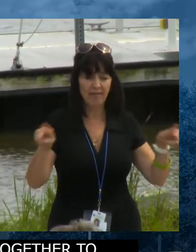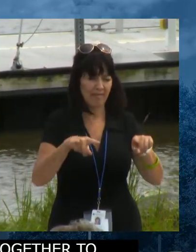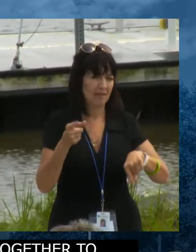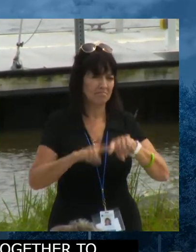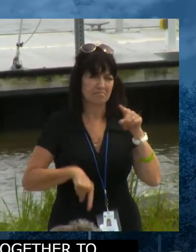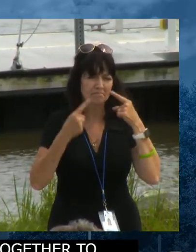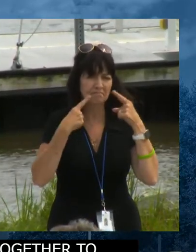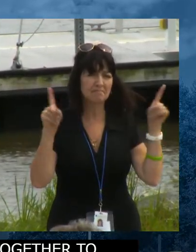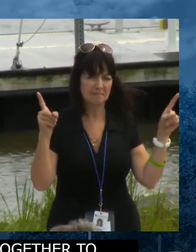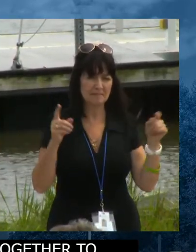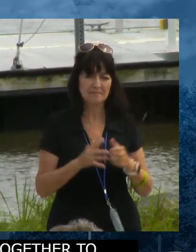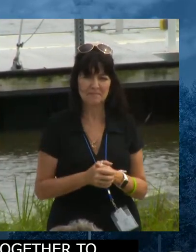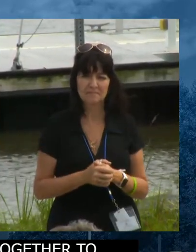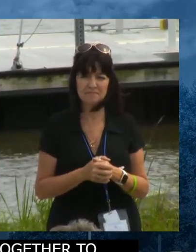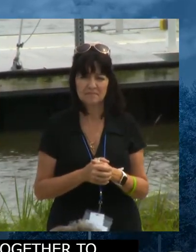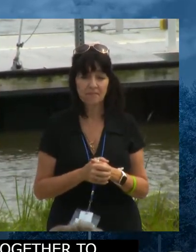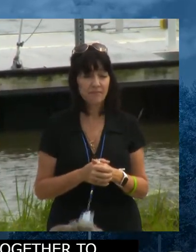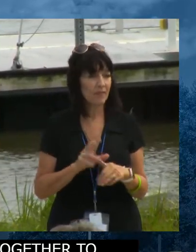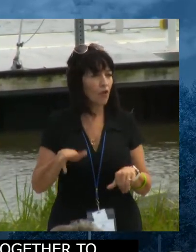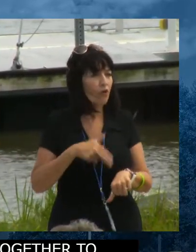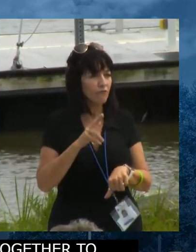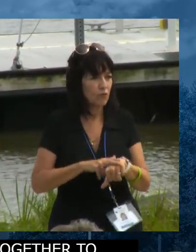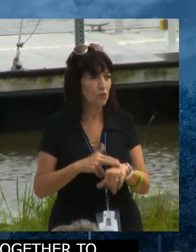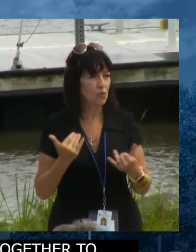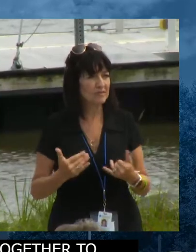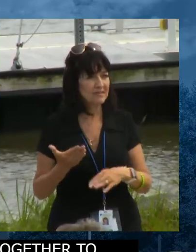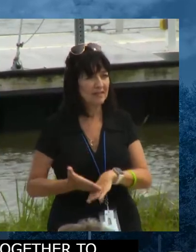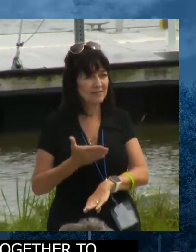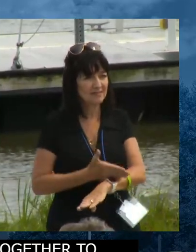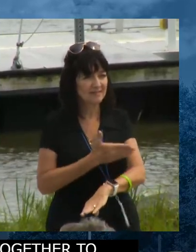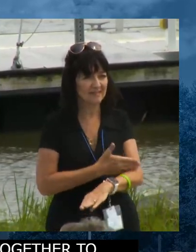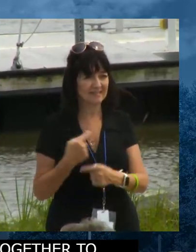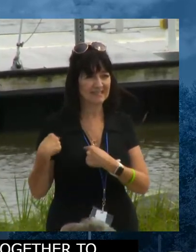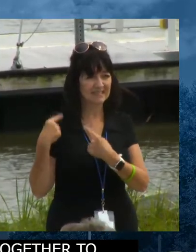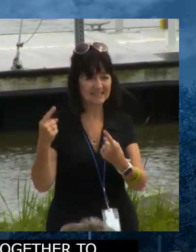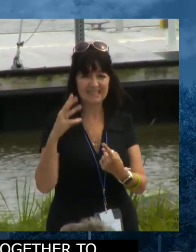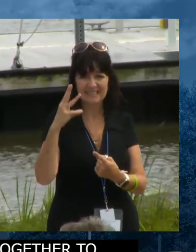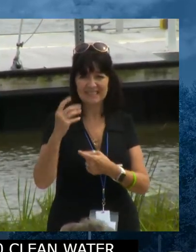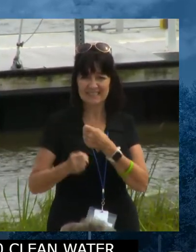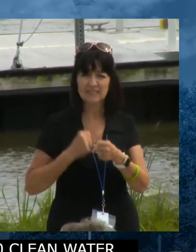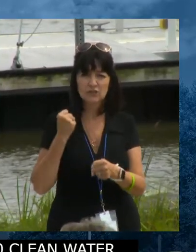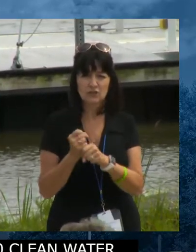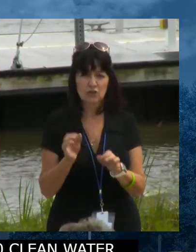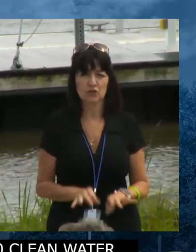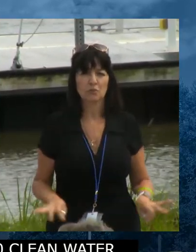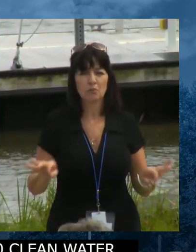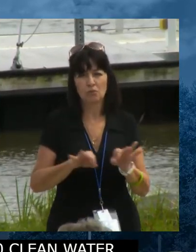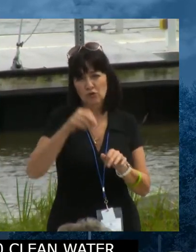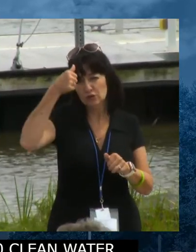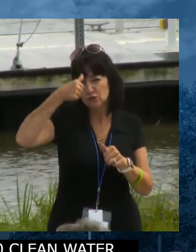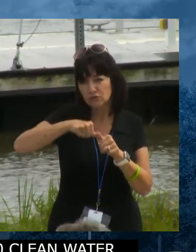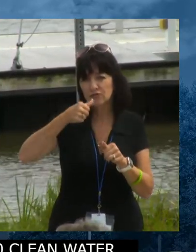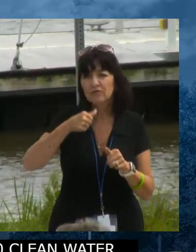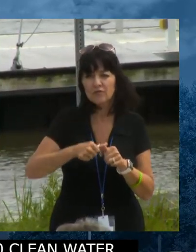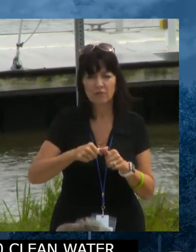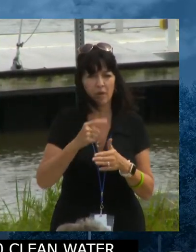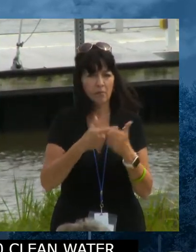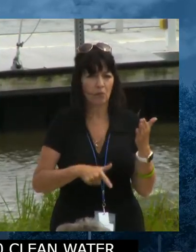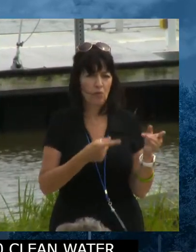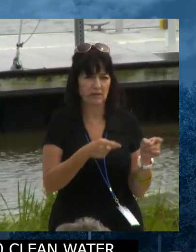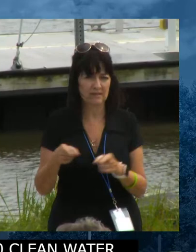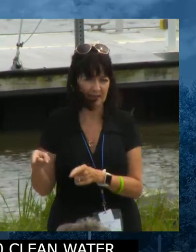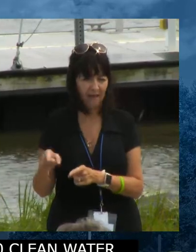Of course, progress is going to be made and has been made over the last six years, but it's important to remember what's happening. Climate change is real. It's here.